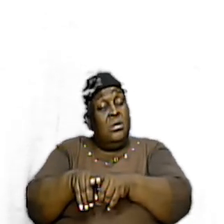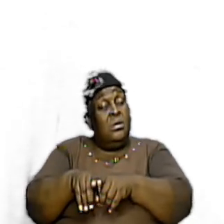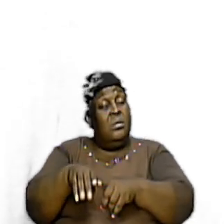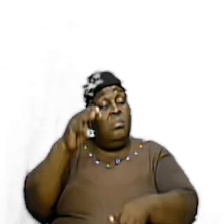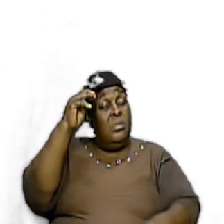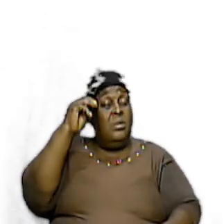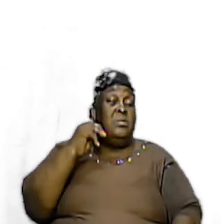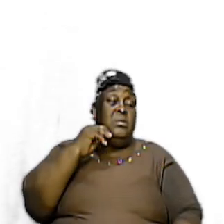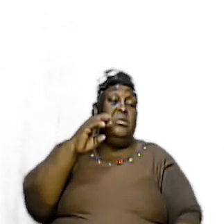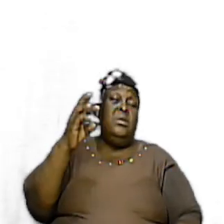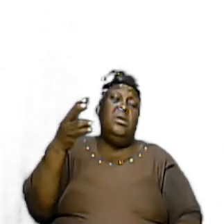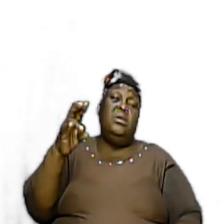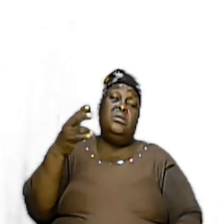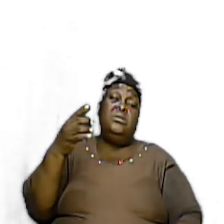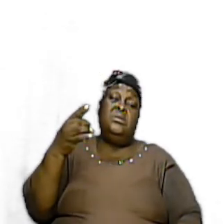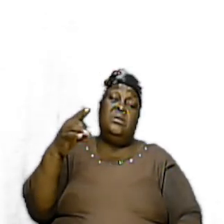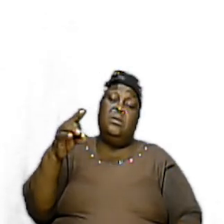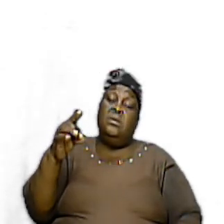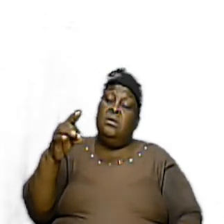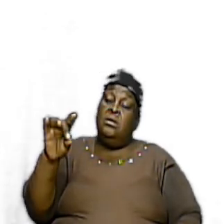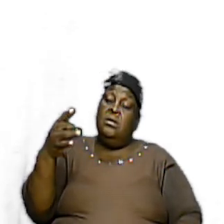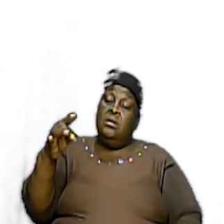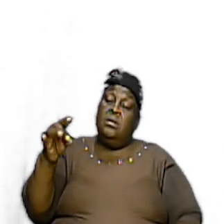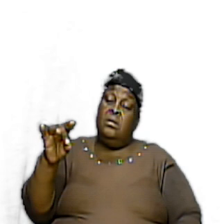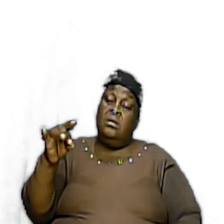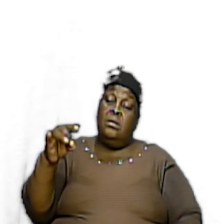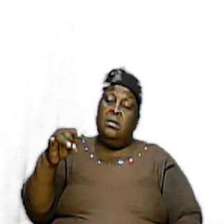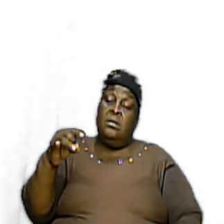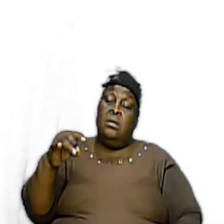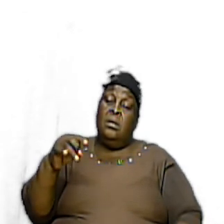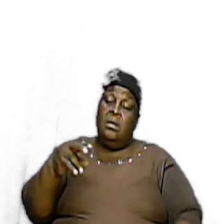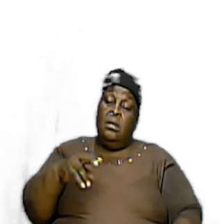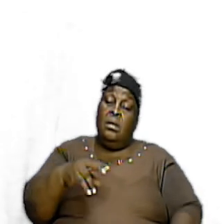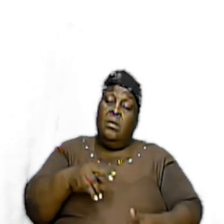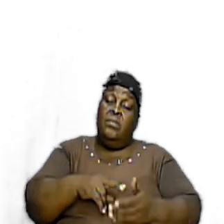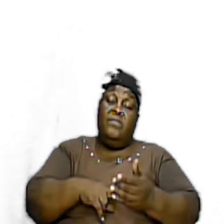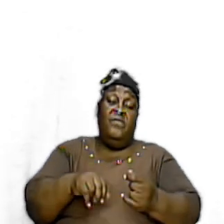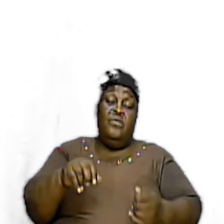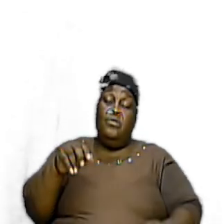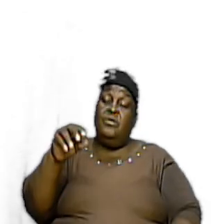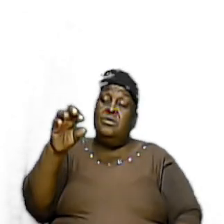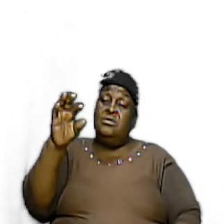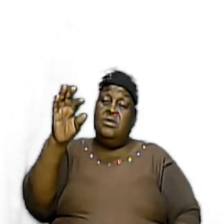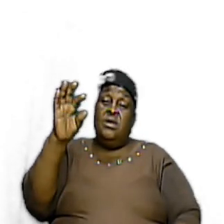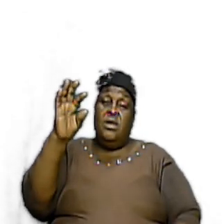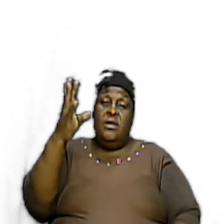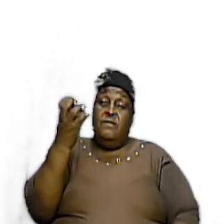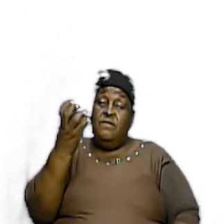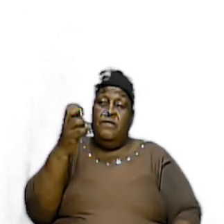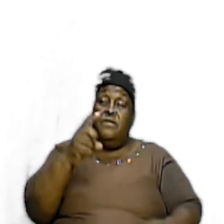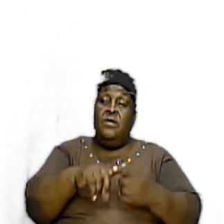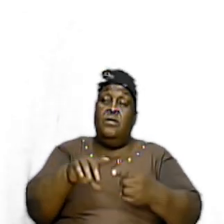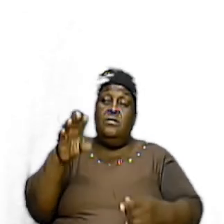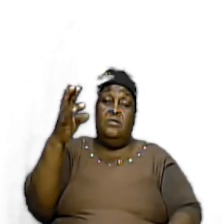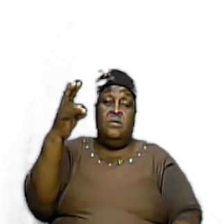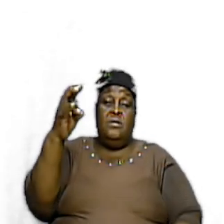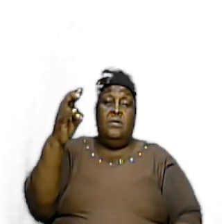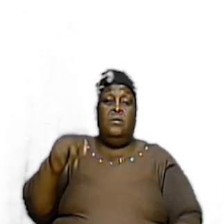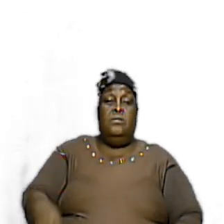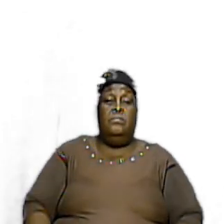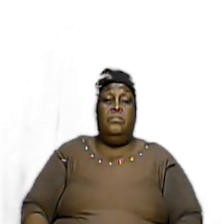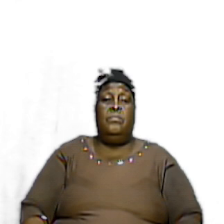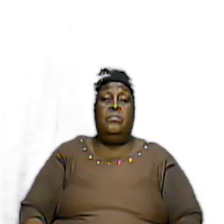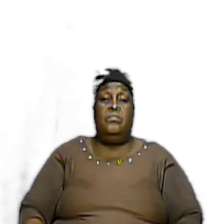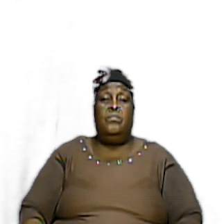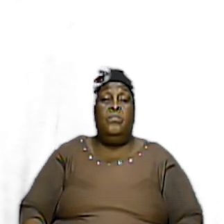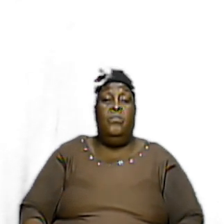St. Matthew Chapter 18 Verses 15 To 17 In St. Chapter 16 And